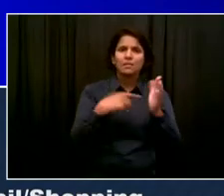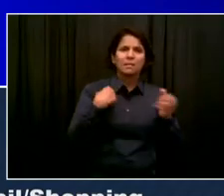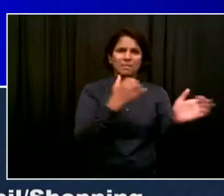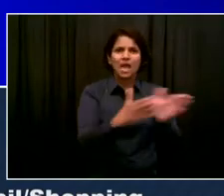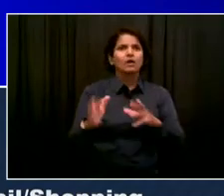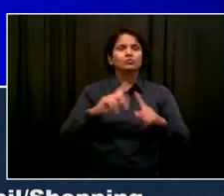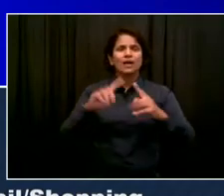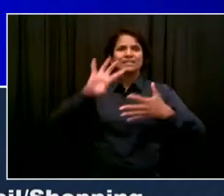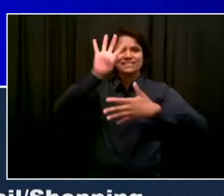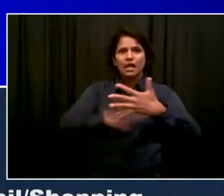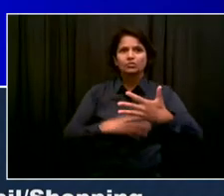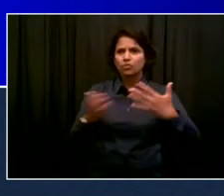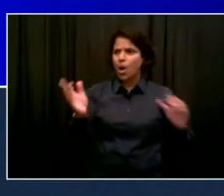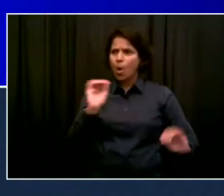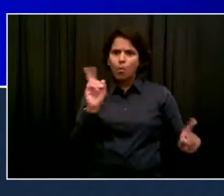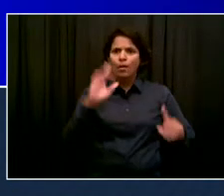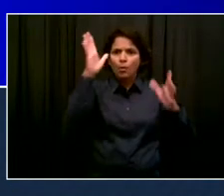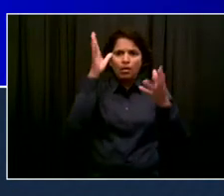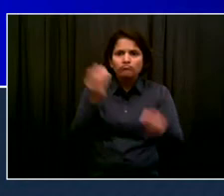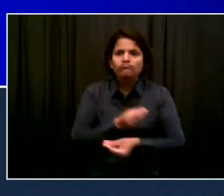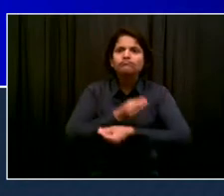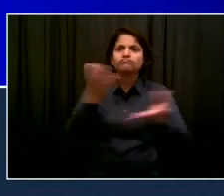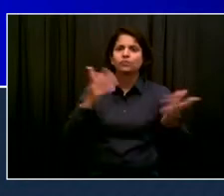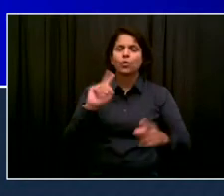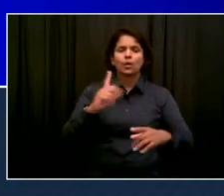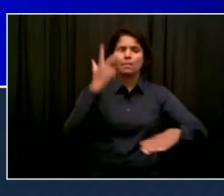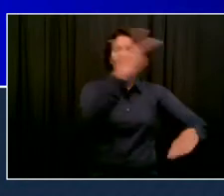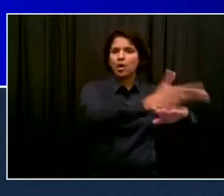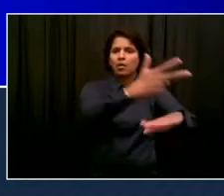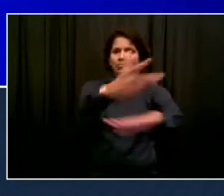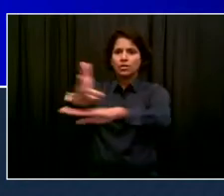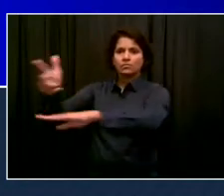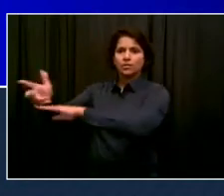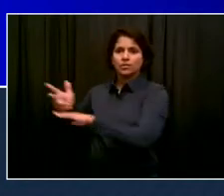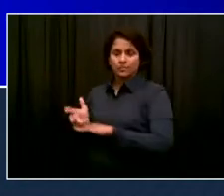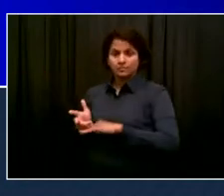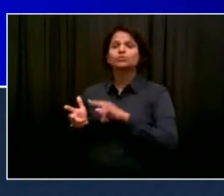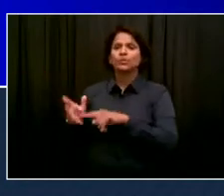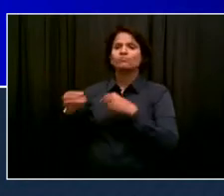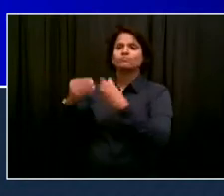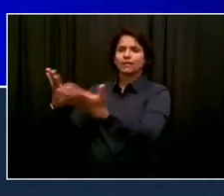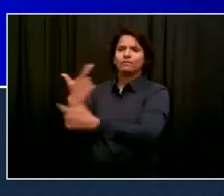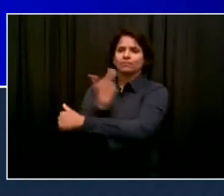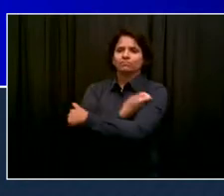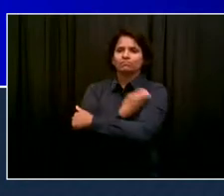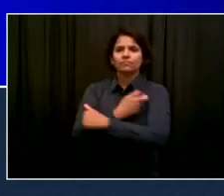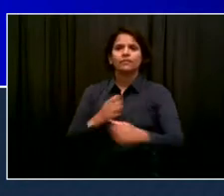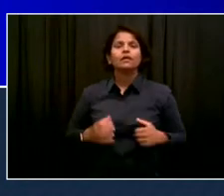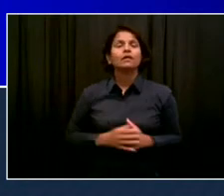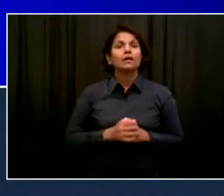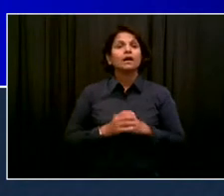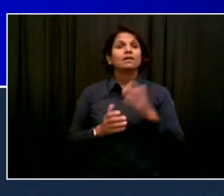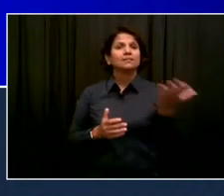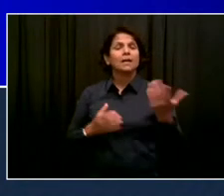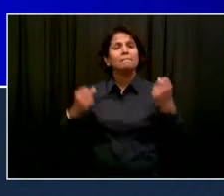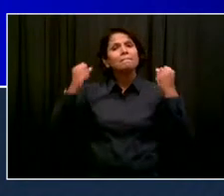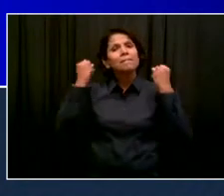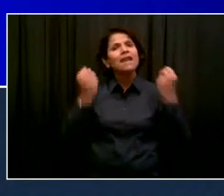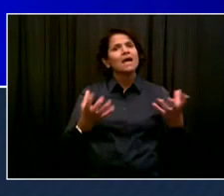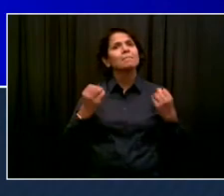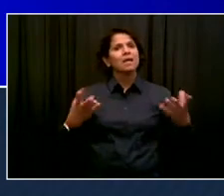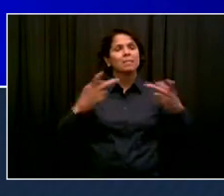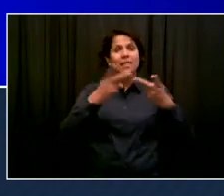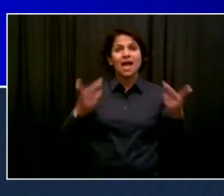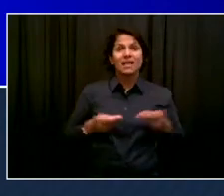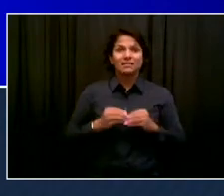preseason practices, at Saturday Night Lights gyms, you name it. Here to tell you all about it, our school's chancellor,